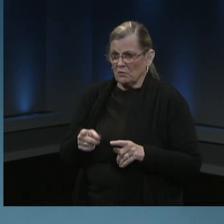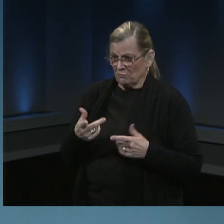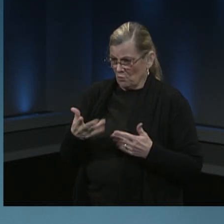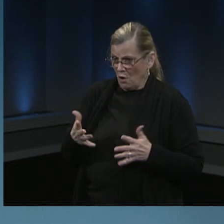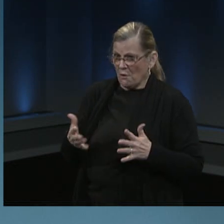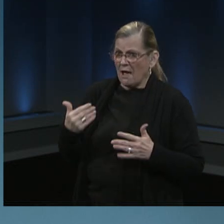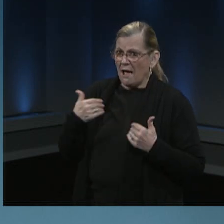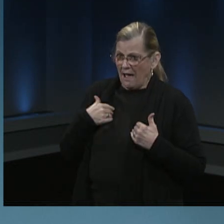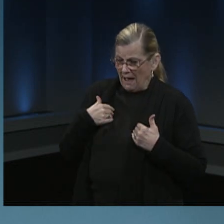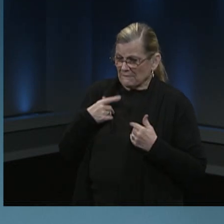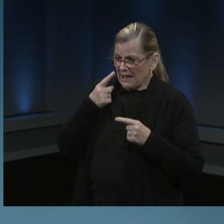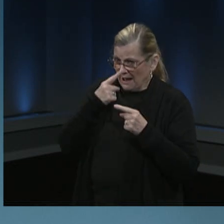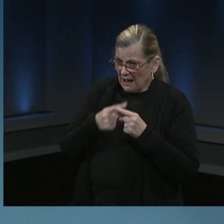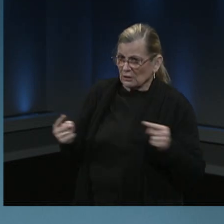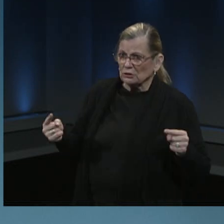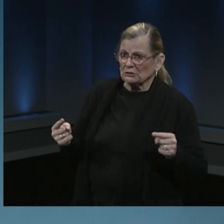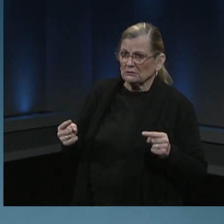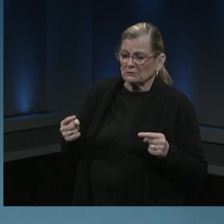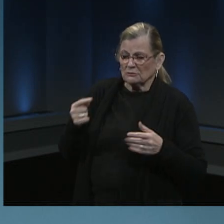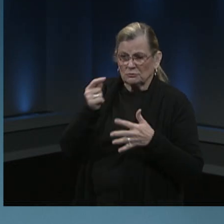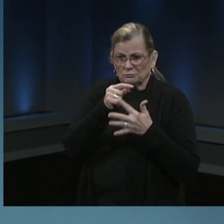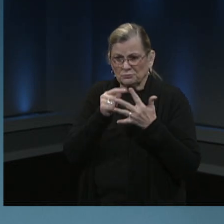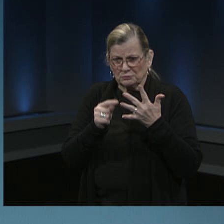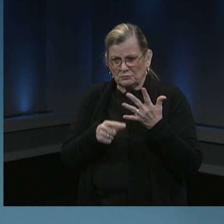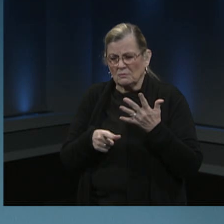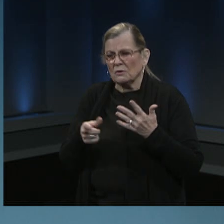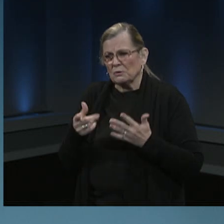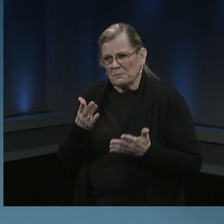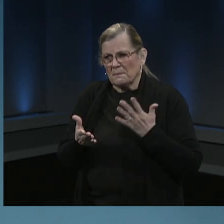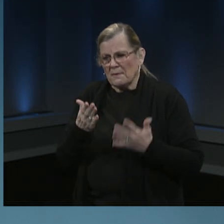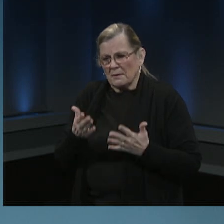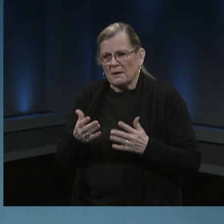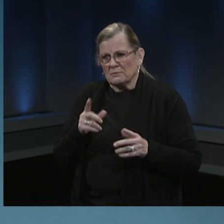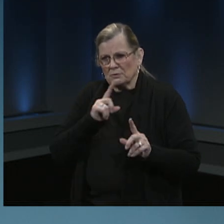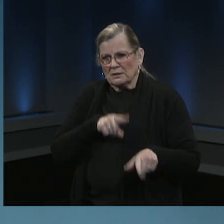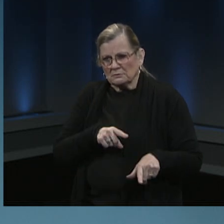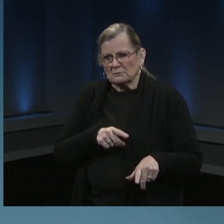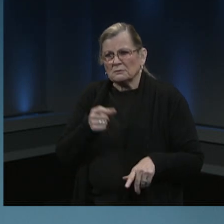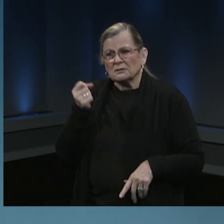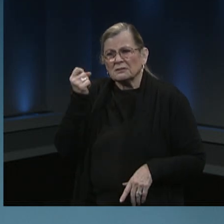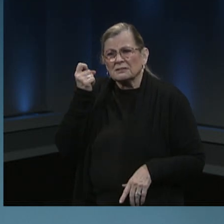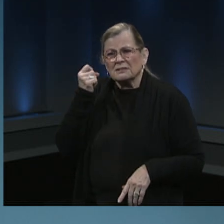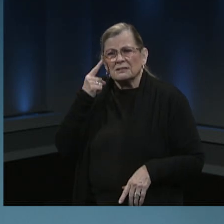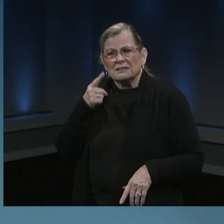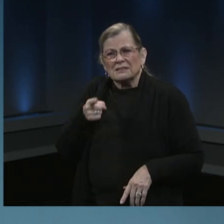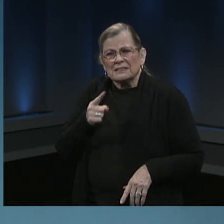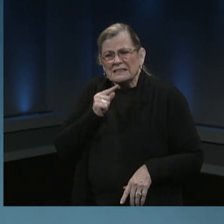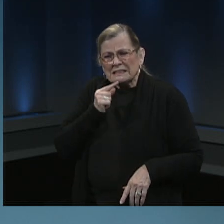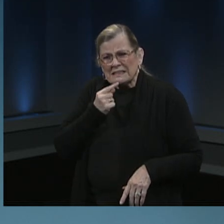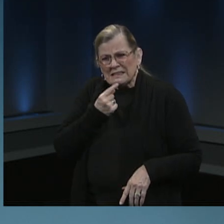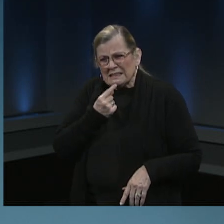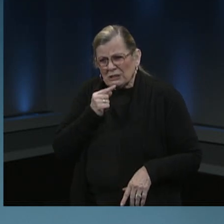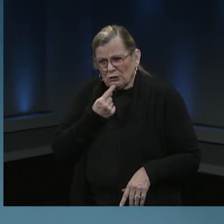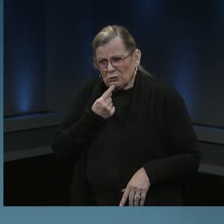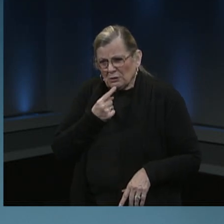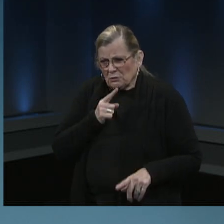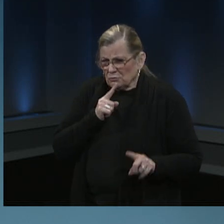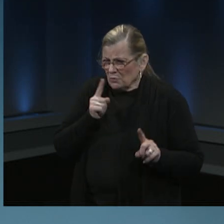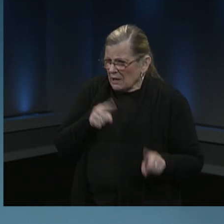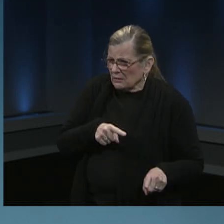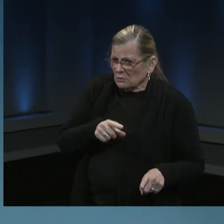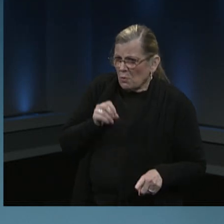can get the vaccine, but if they've had a severe reaction or a severe reaction to any injected